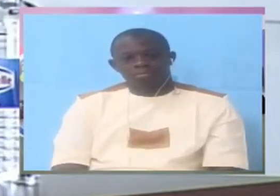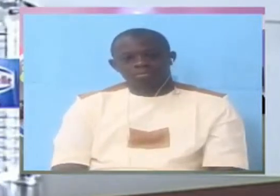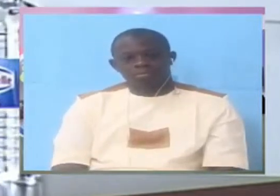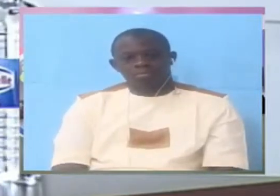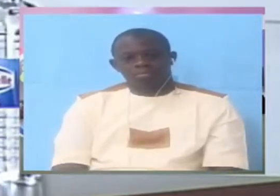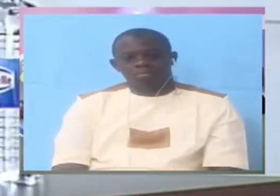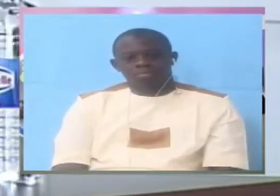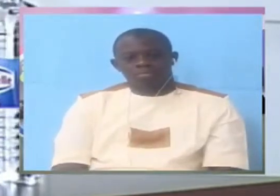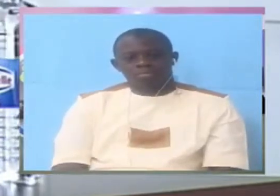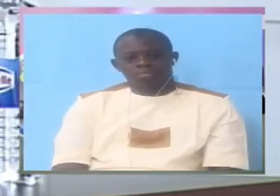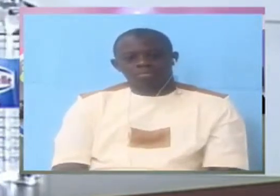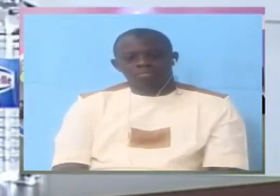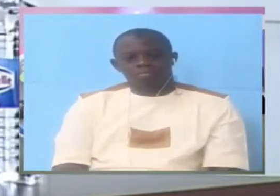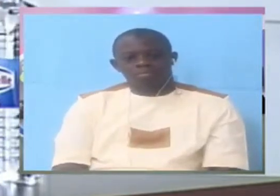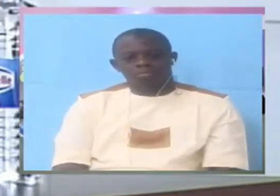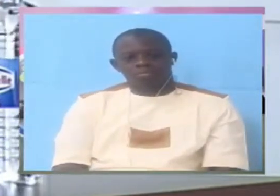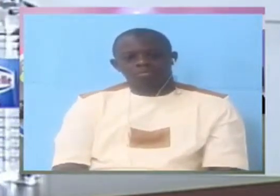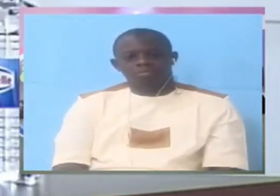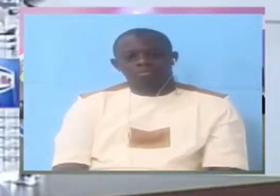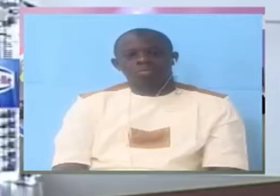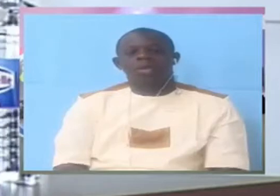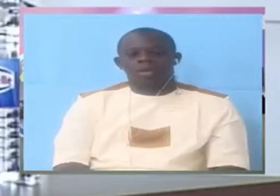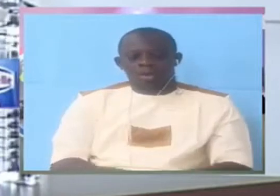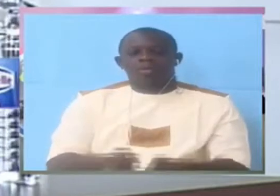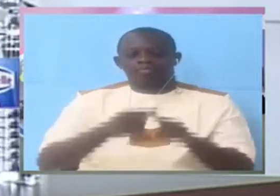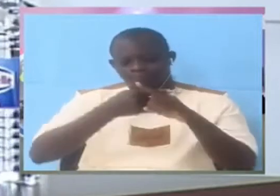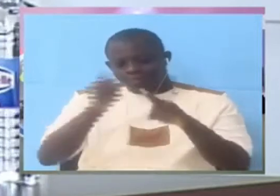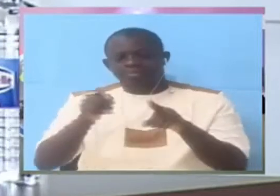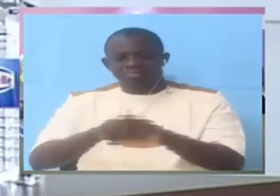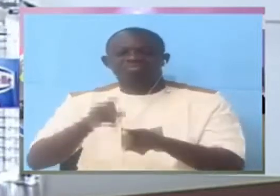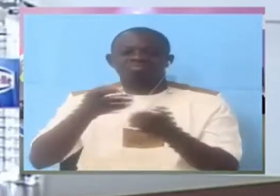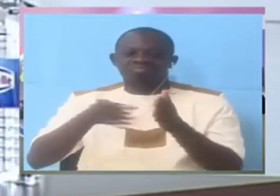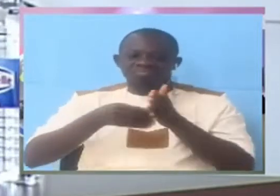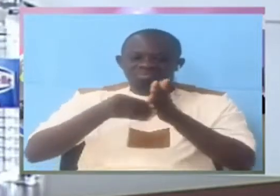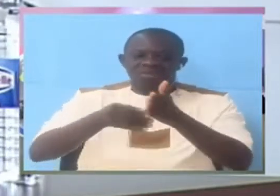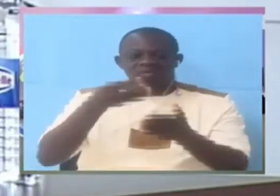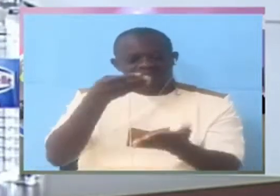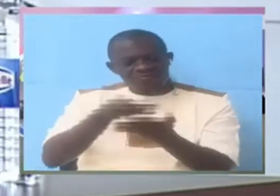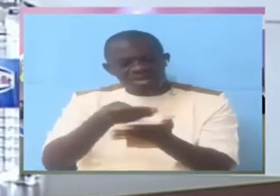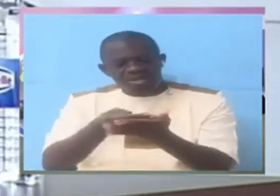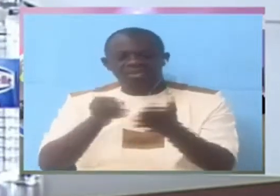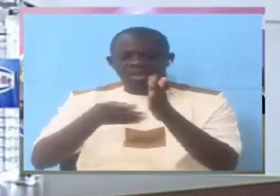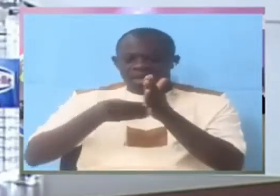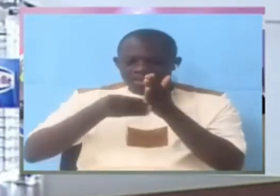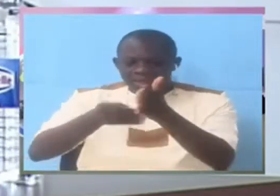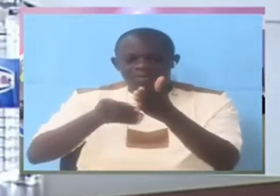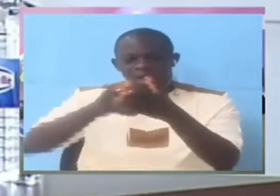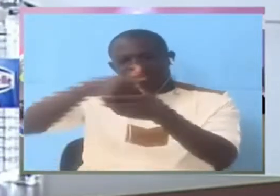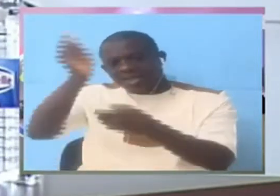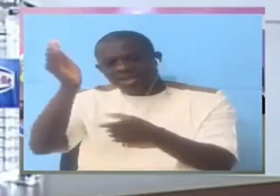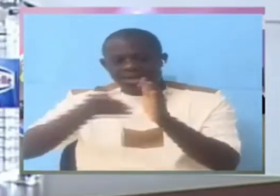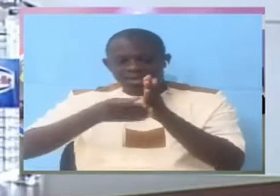Those directors are the director of internal and external and finance and the DG. Do not?